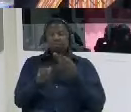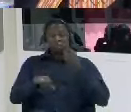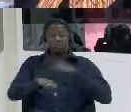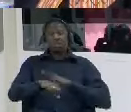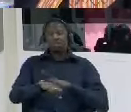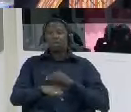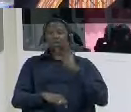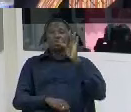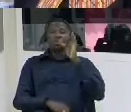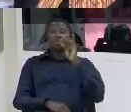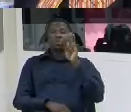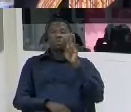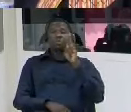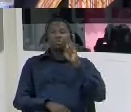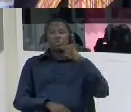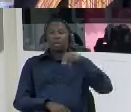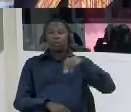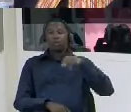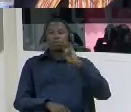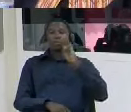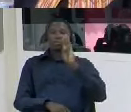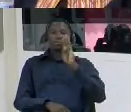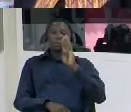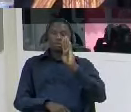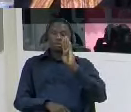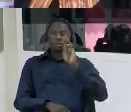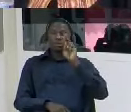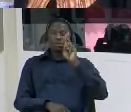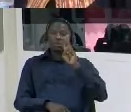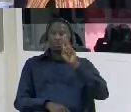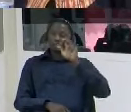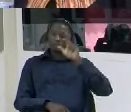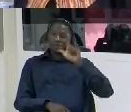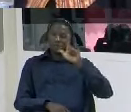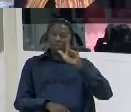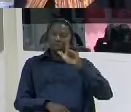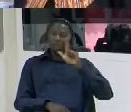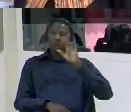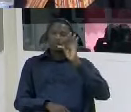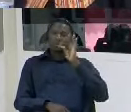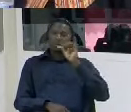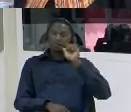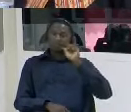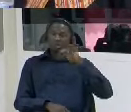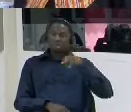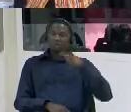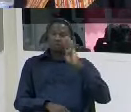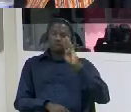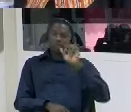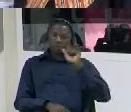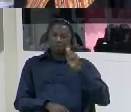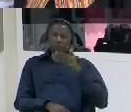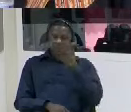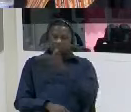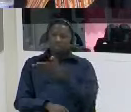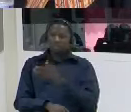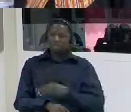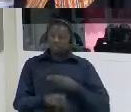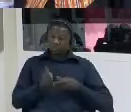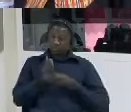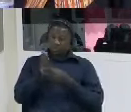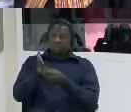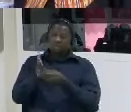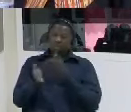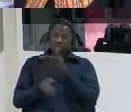was the head who was tumultamba tumultamba was also a state guard